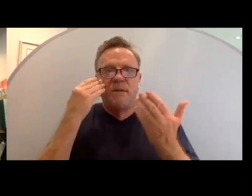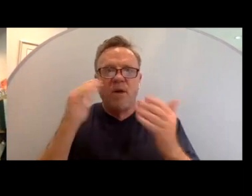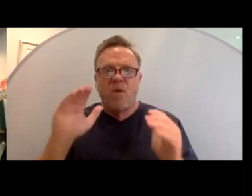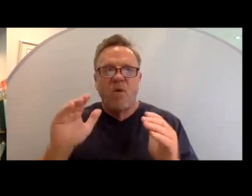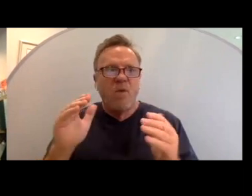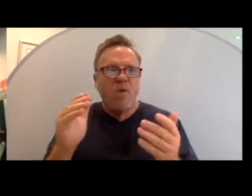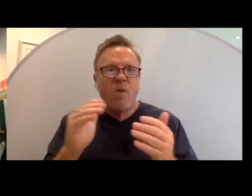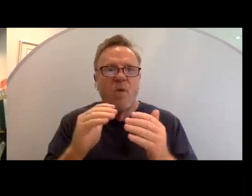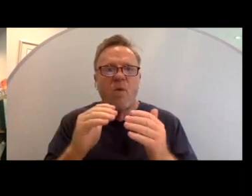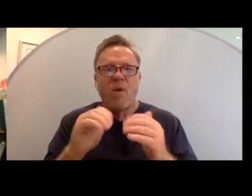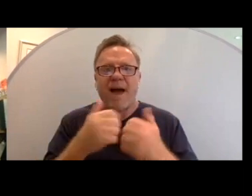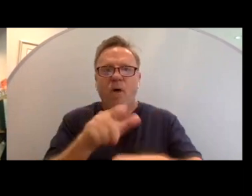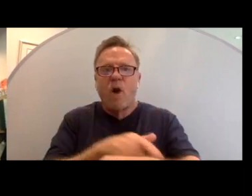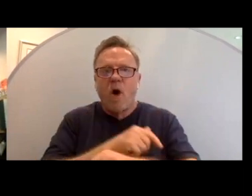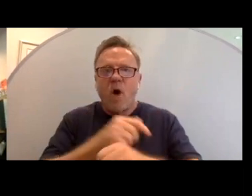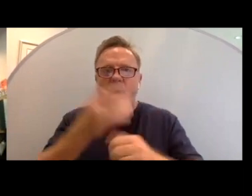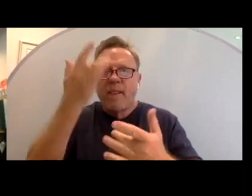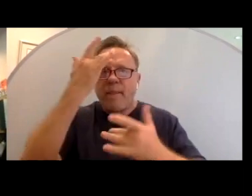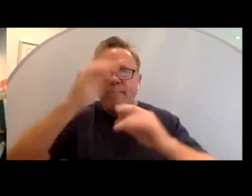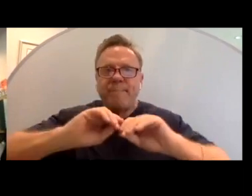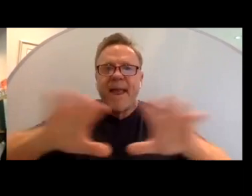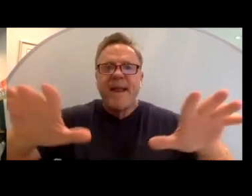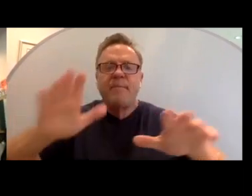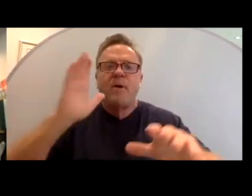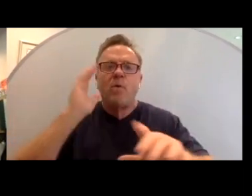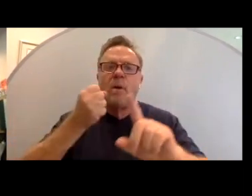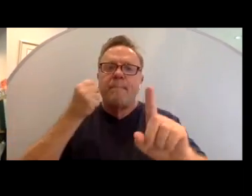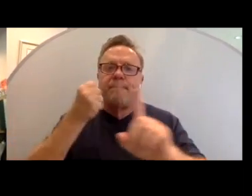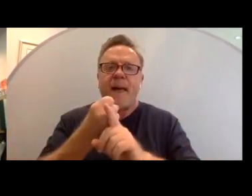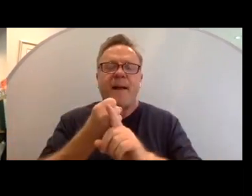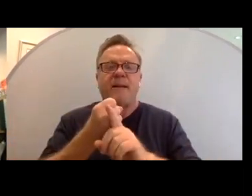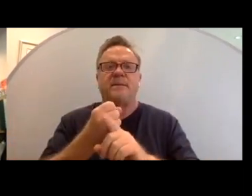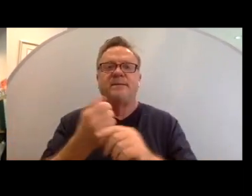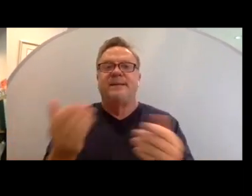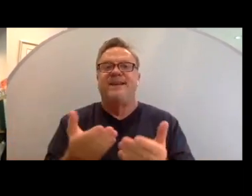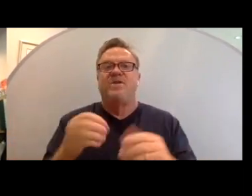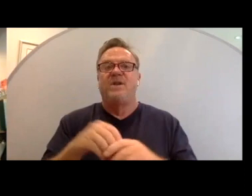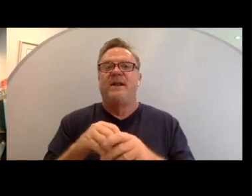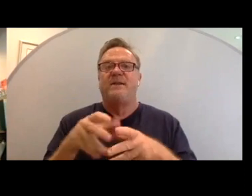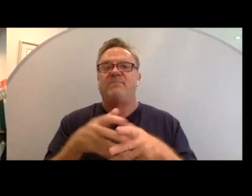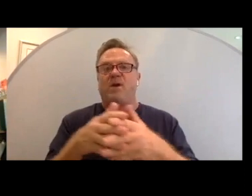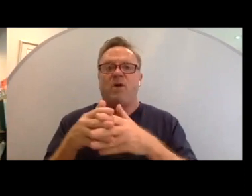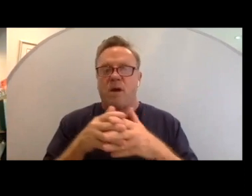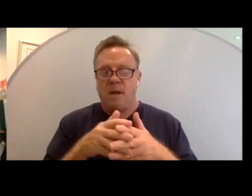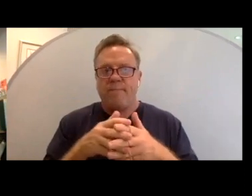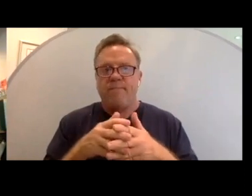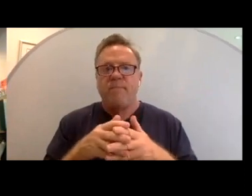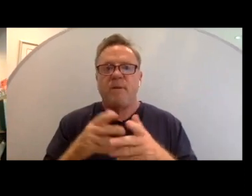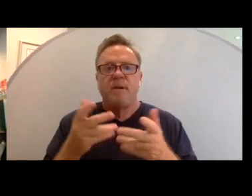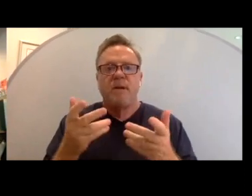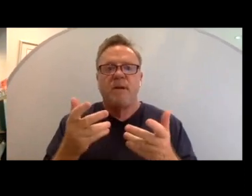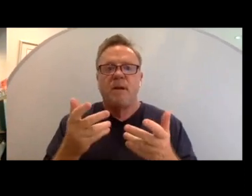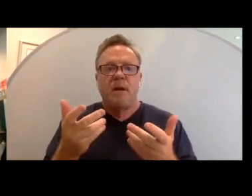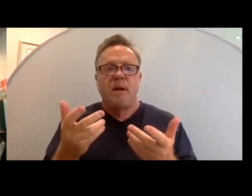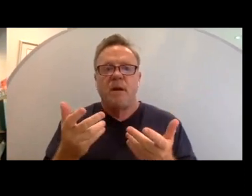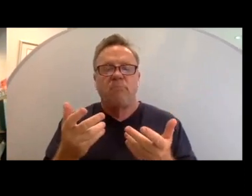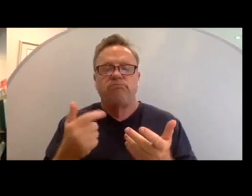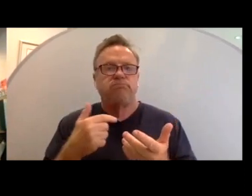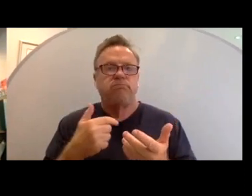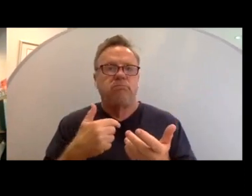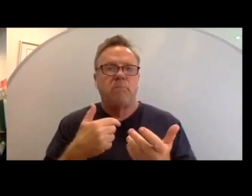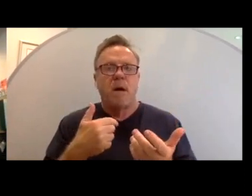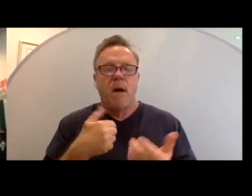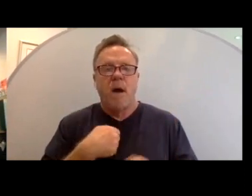you know, how long the pandemic would impact us, at least here in the United States, in which I gathered